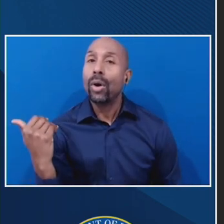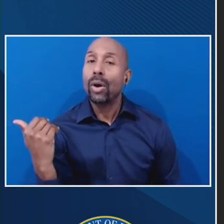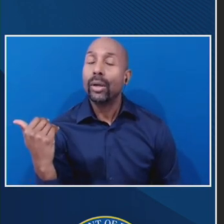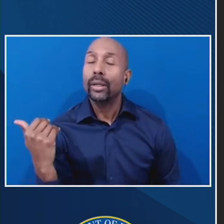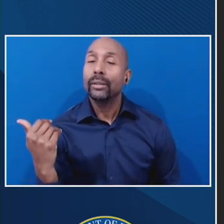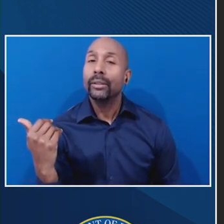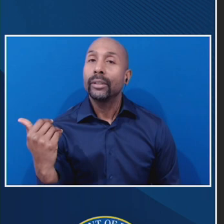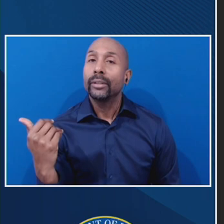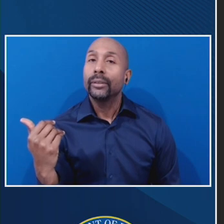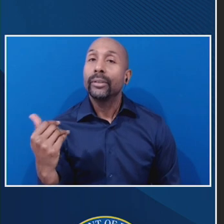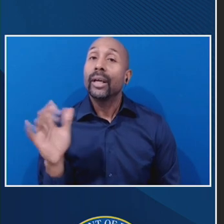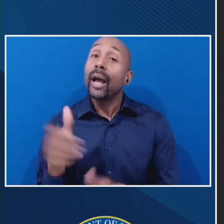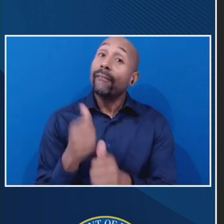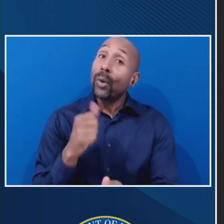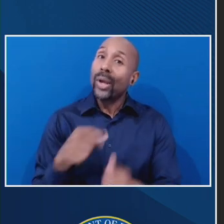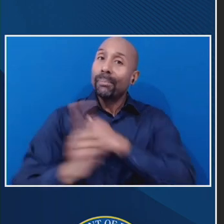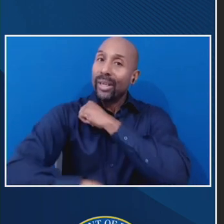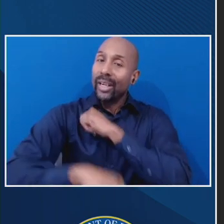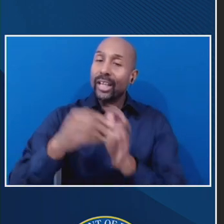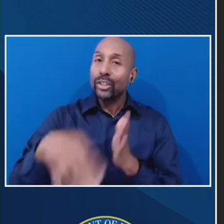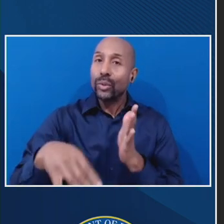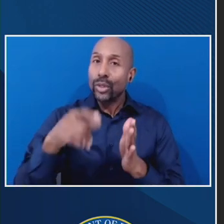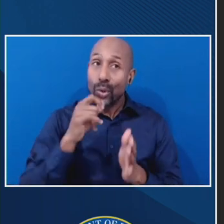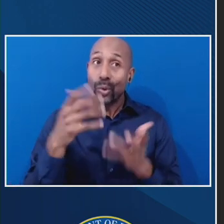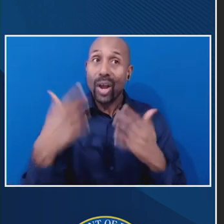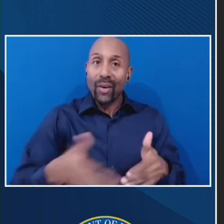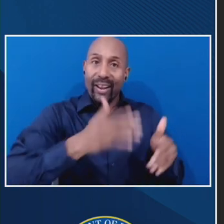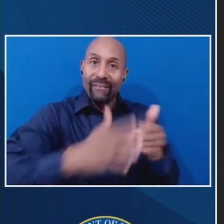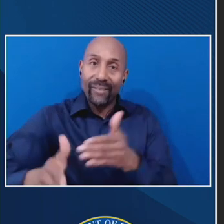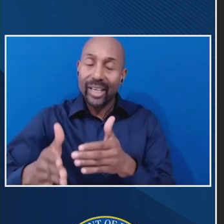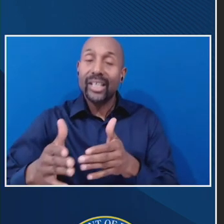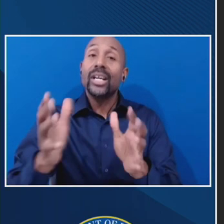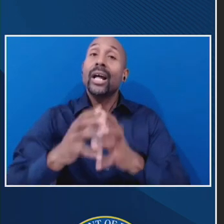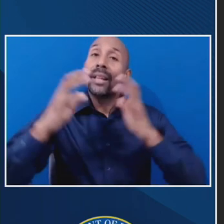completing a significant portion of their payment period. Thanks.